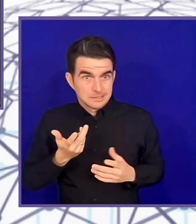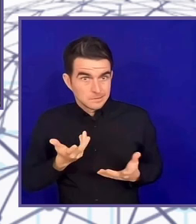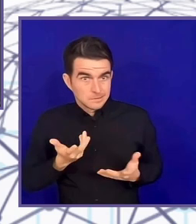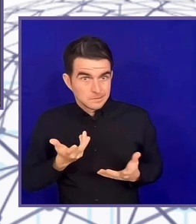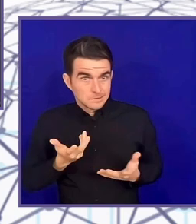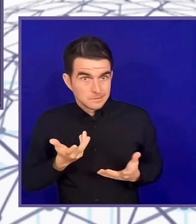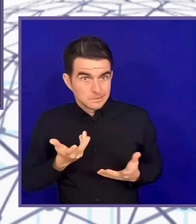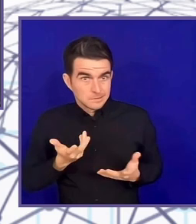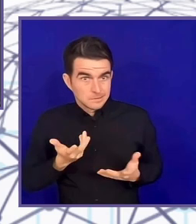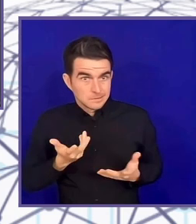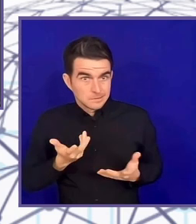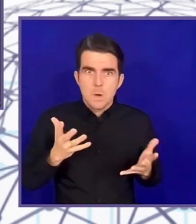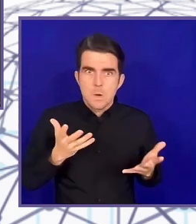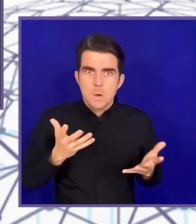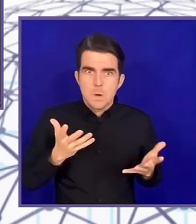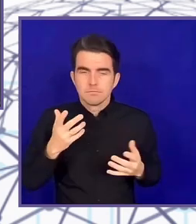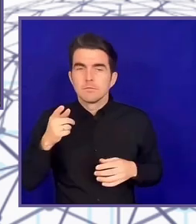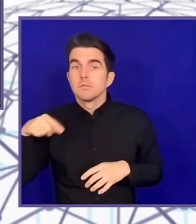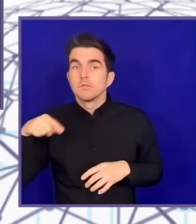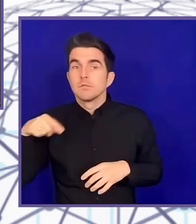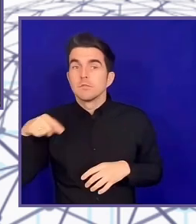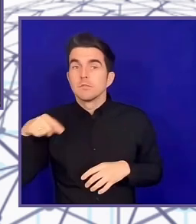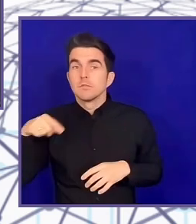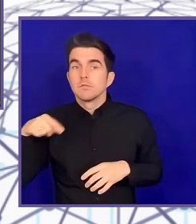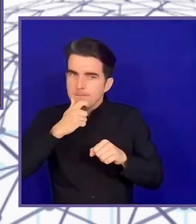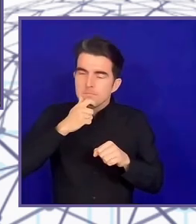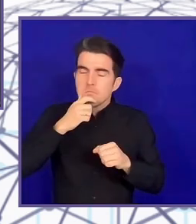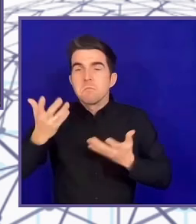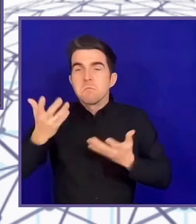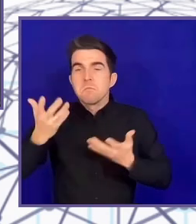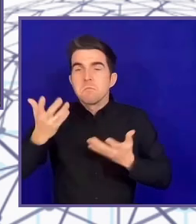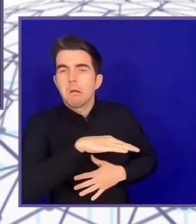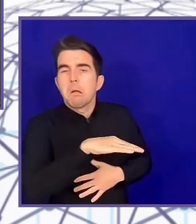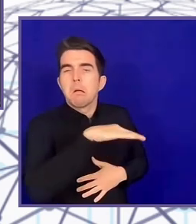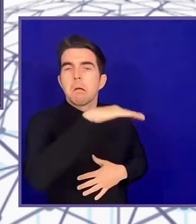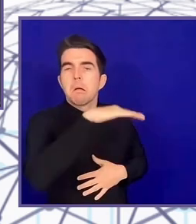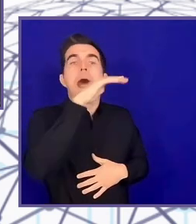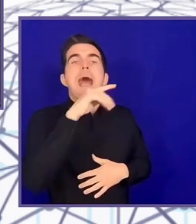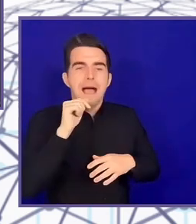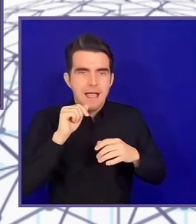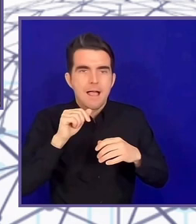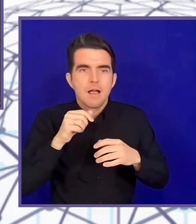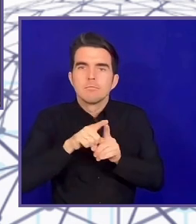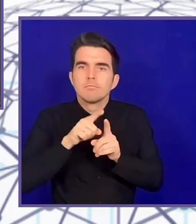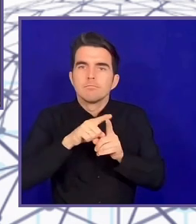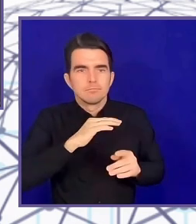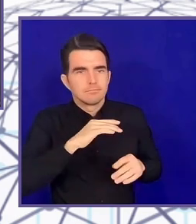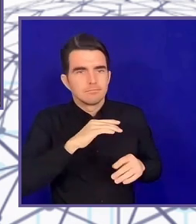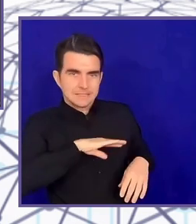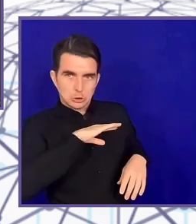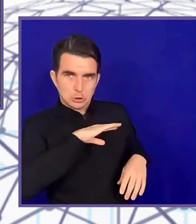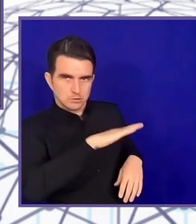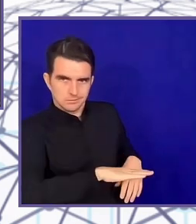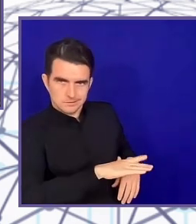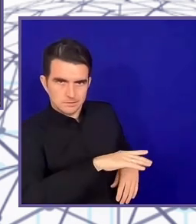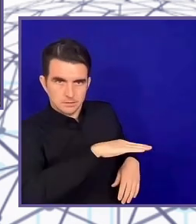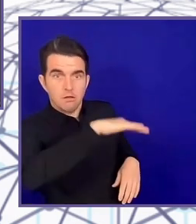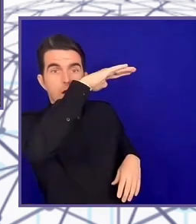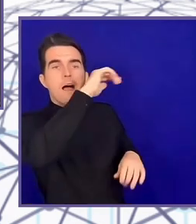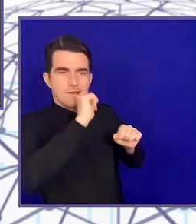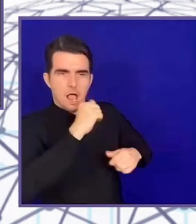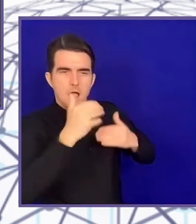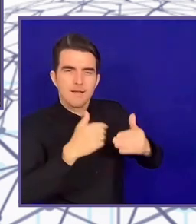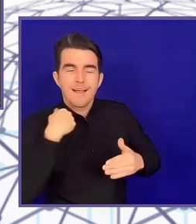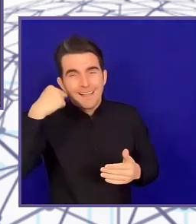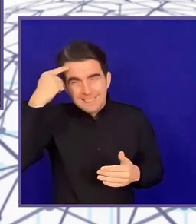on a basis of contextualization has innovation because there's all this assistive technology that's coming up and